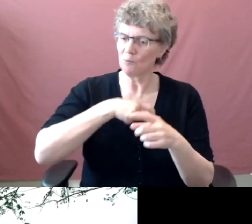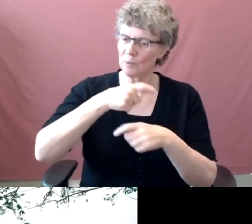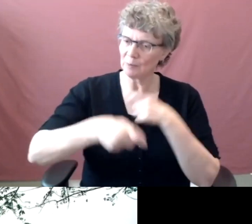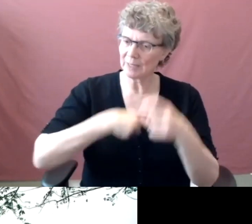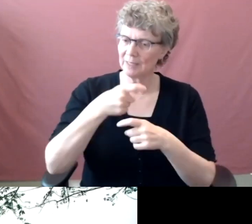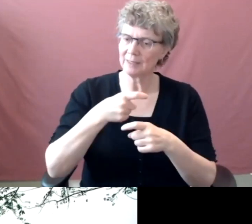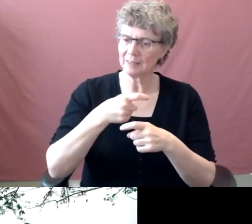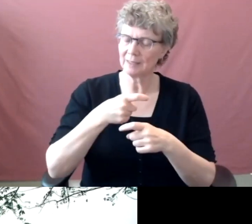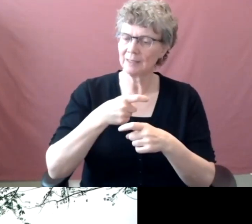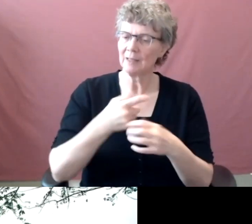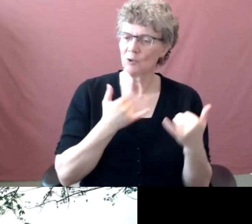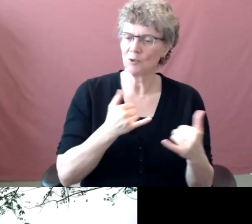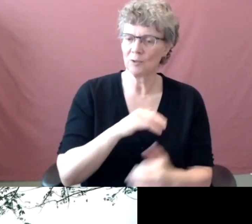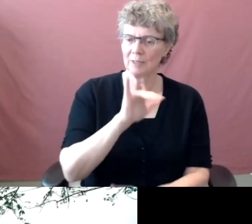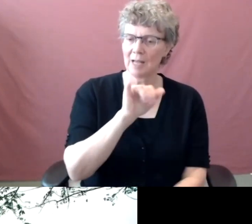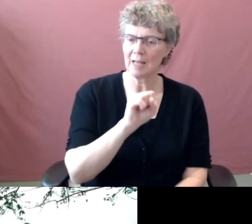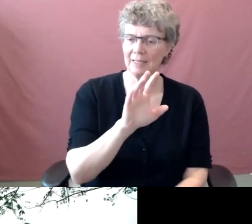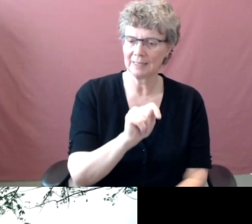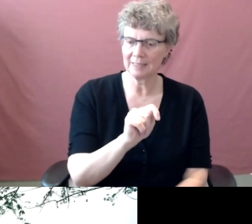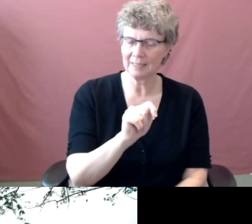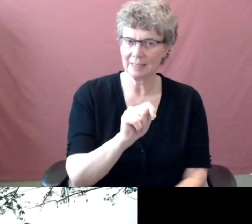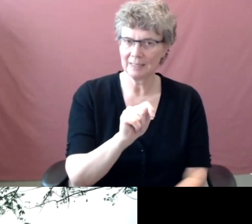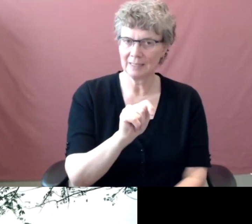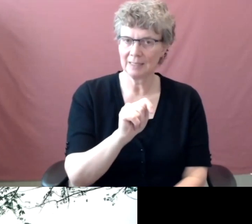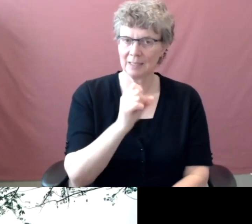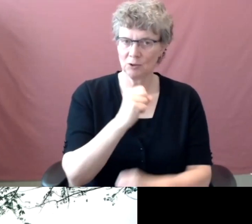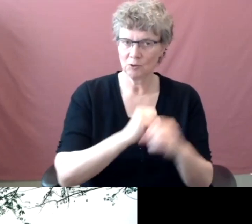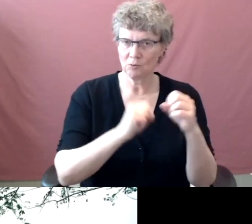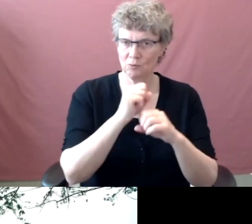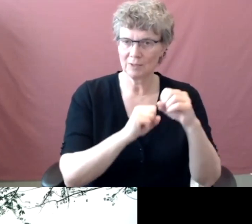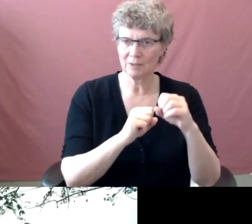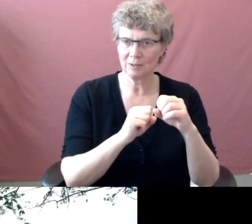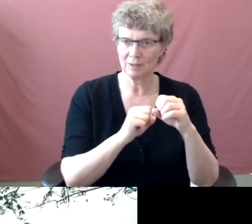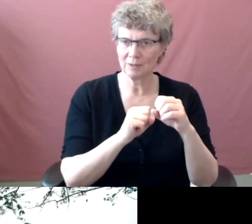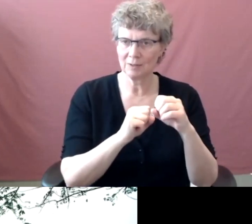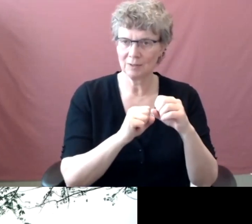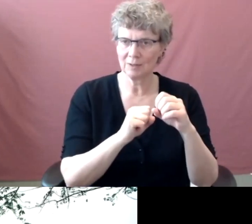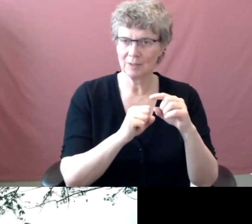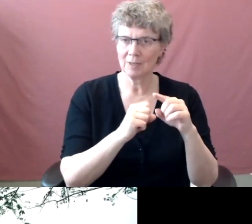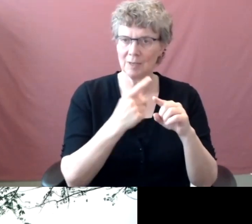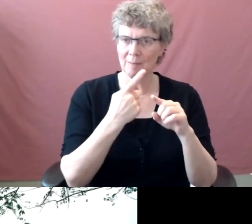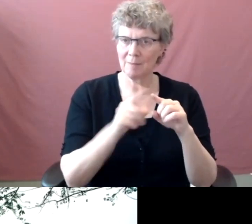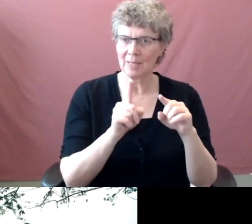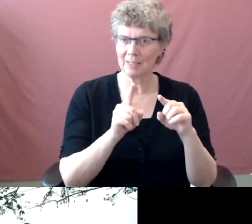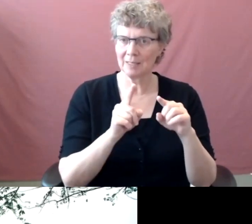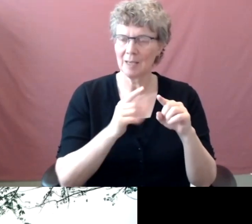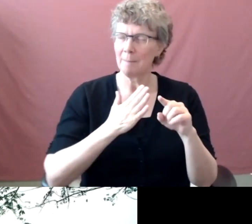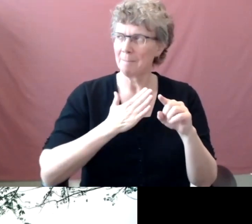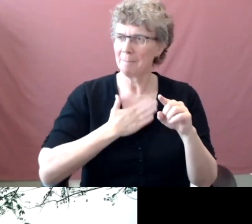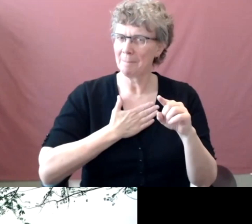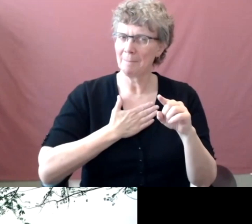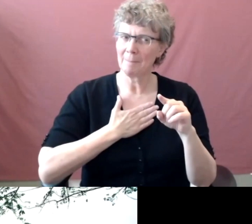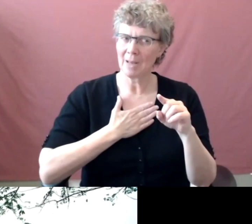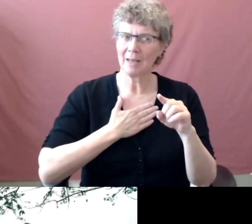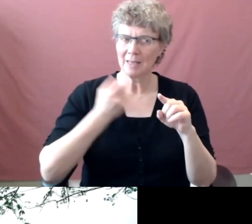structure because of the reorganization as IST level. Uh, but my take is with the new six, uh, center of